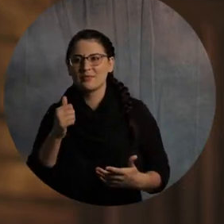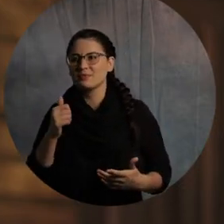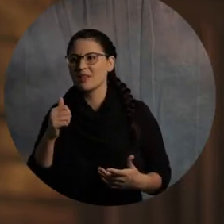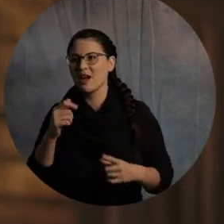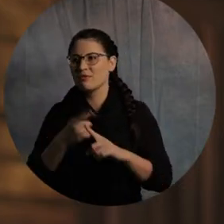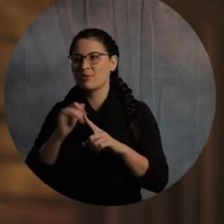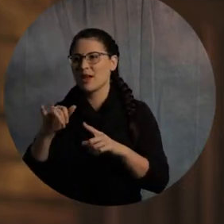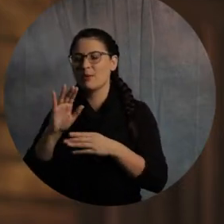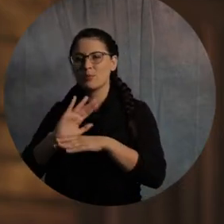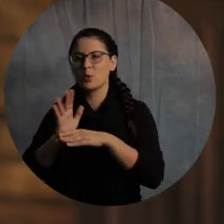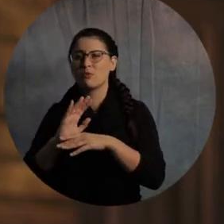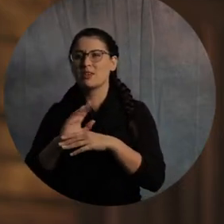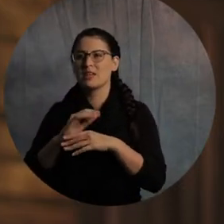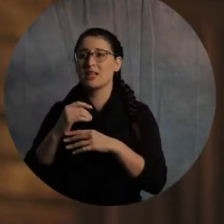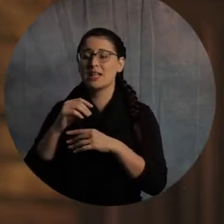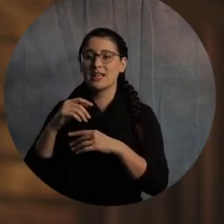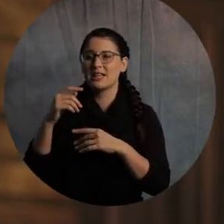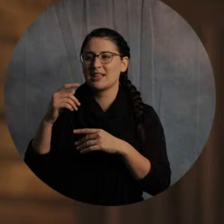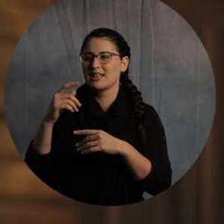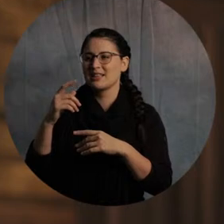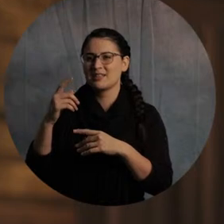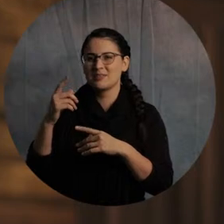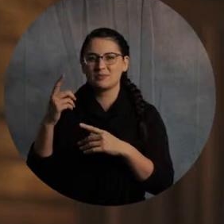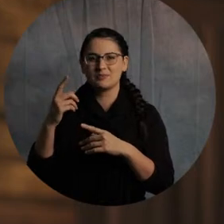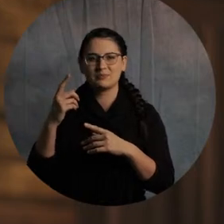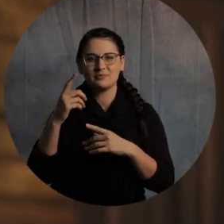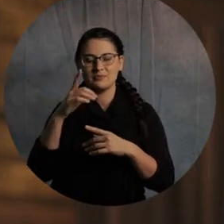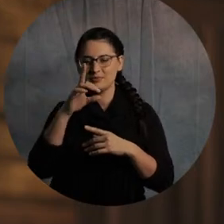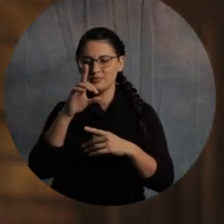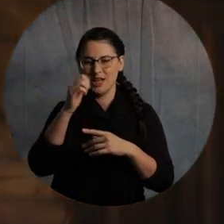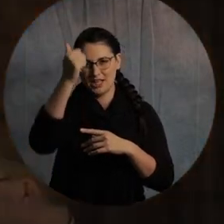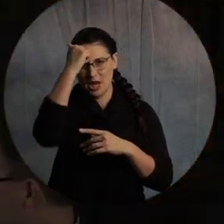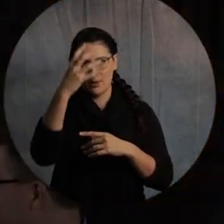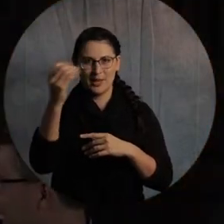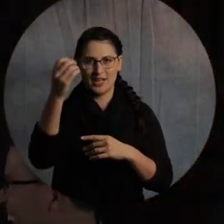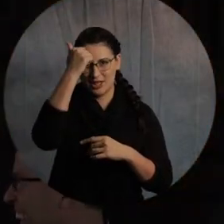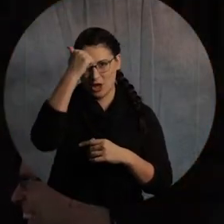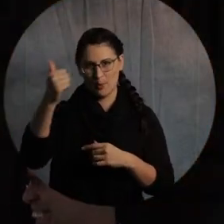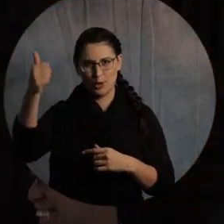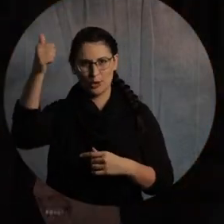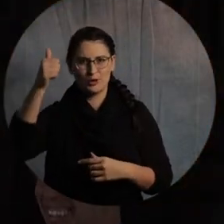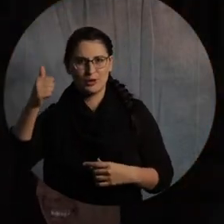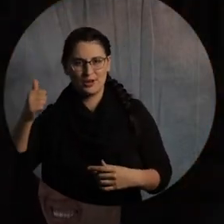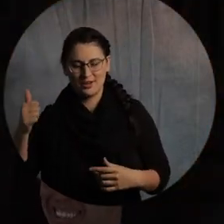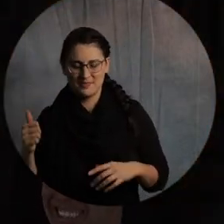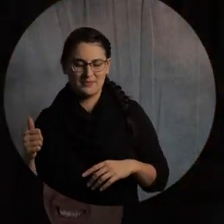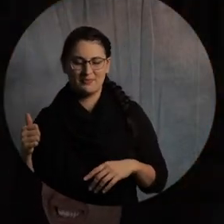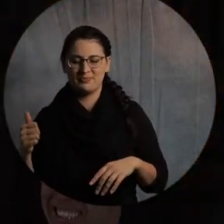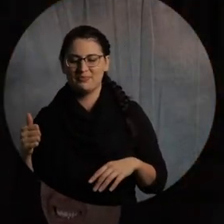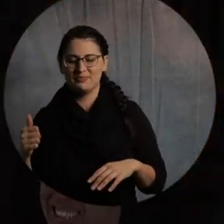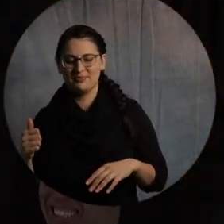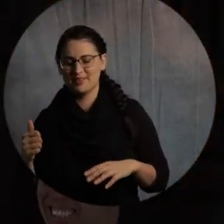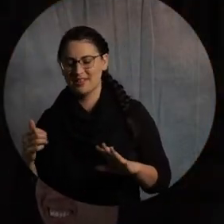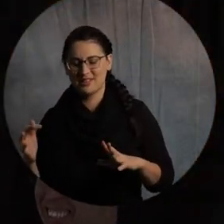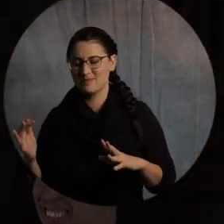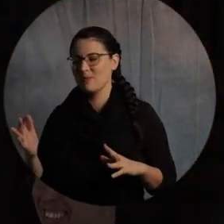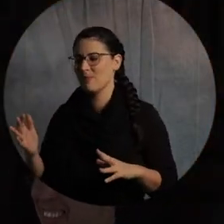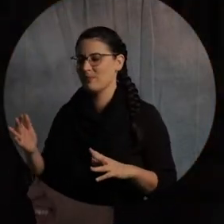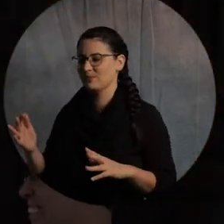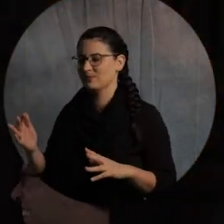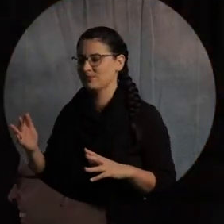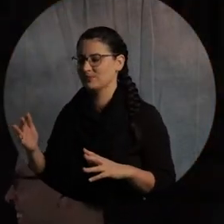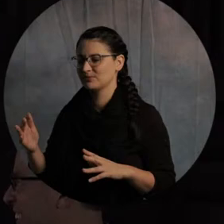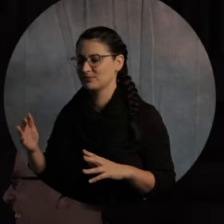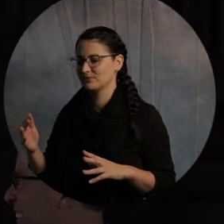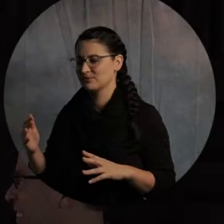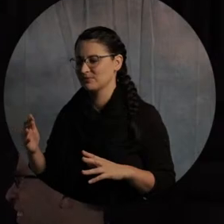I guess they did rip that bird's head off though. So that actually is a pretty good imagery, all right, from that scene. All he's going, wolves are going to come in here and they're going to try to